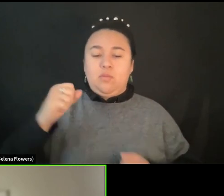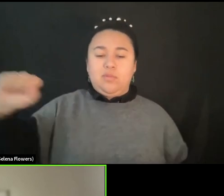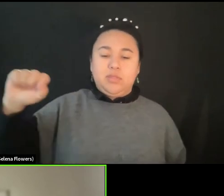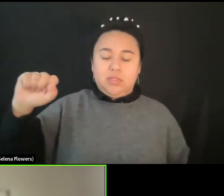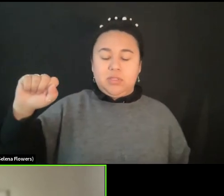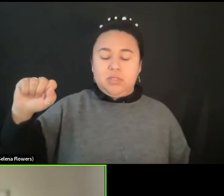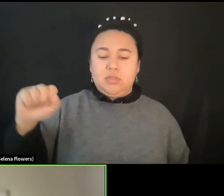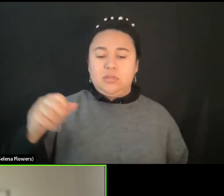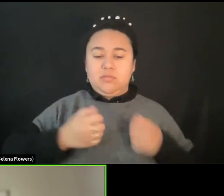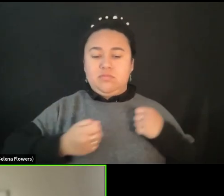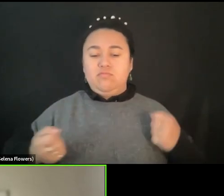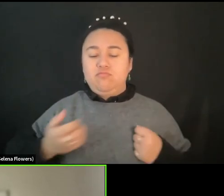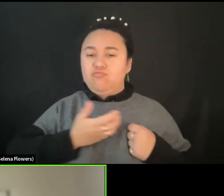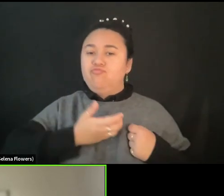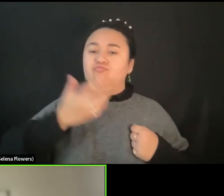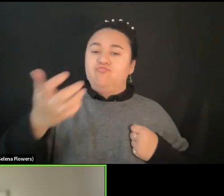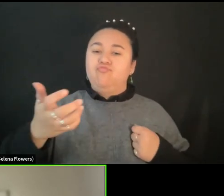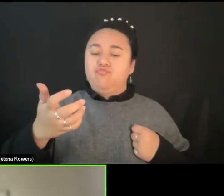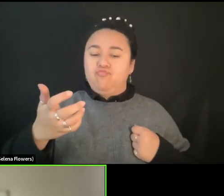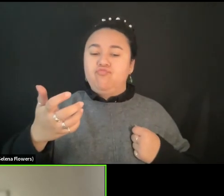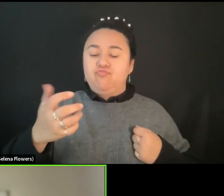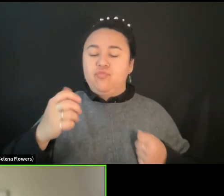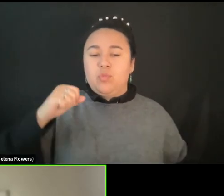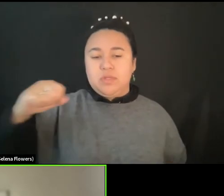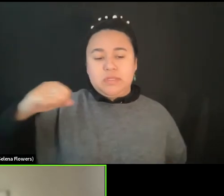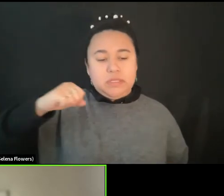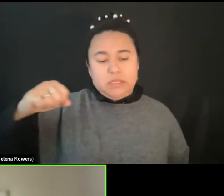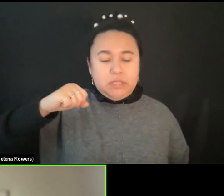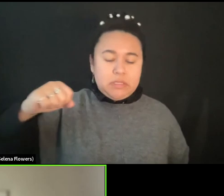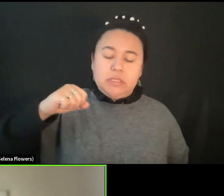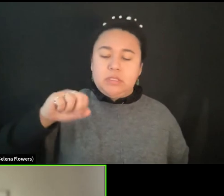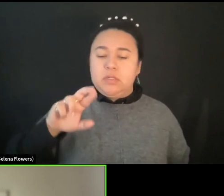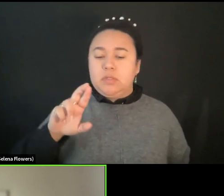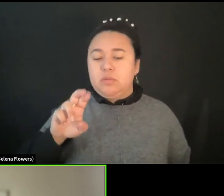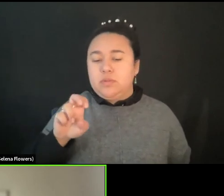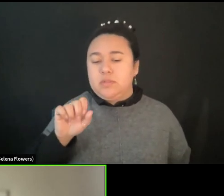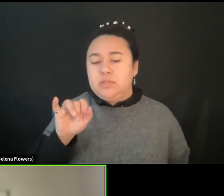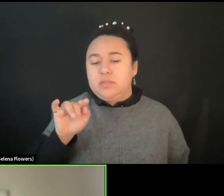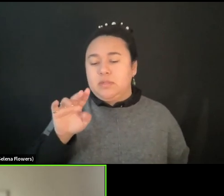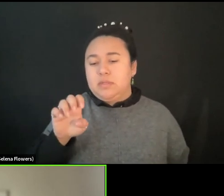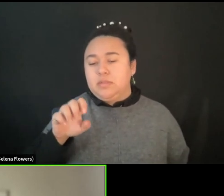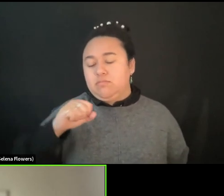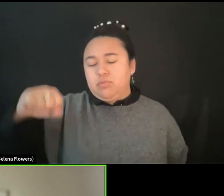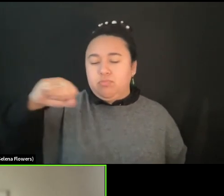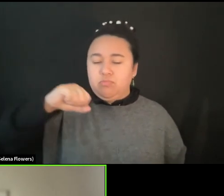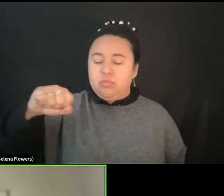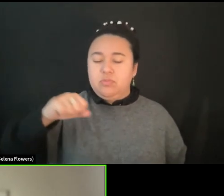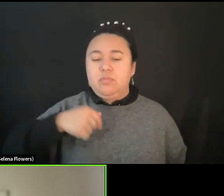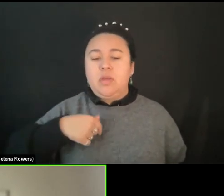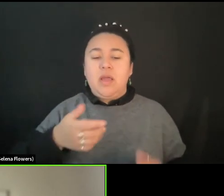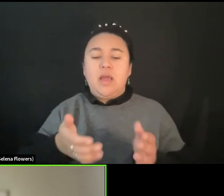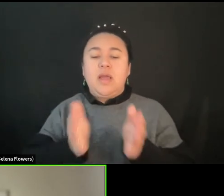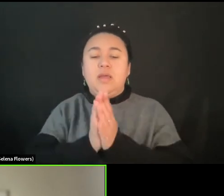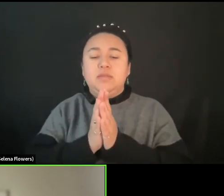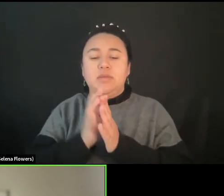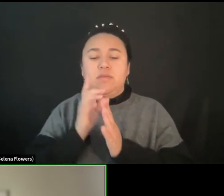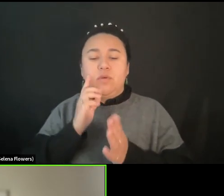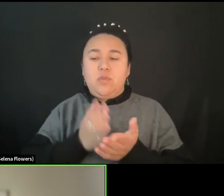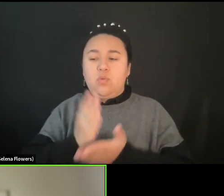as I also mentioned, is kind of a resistance. It is about asking for the right of appearance,